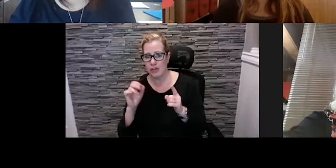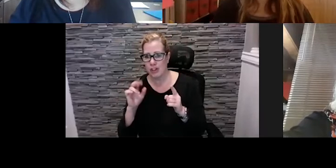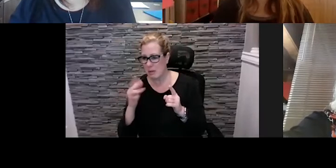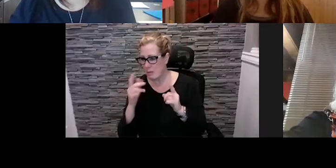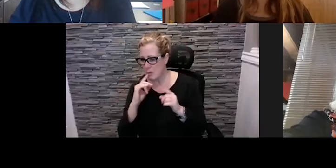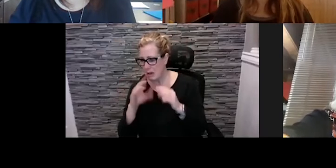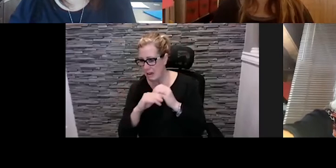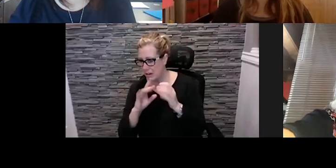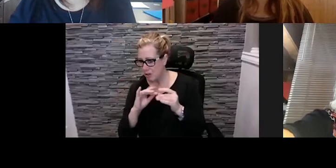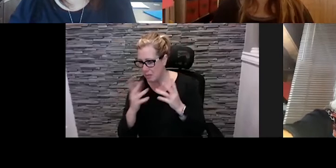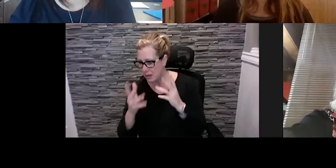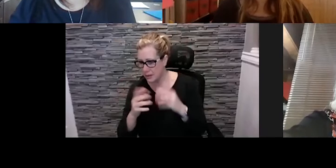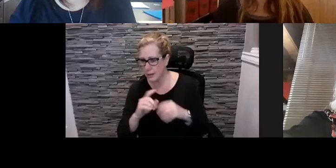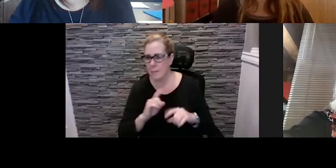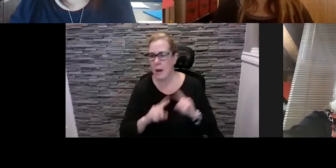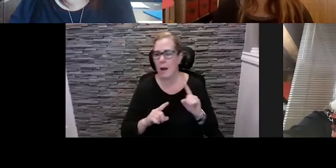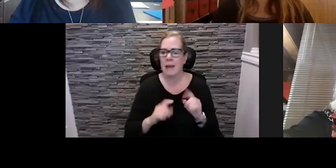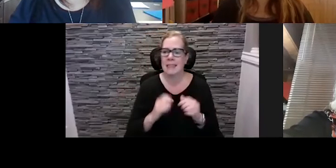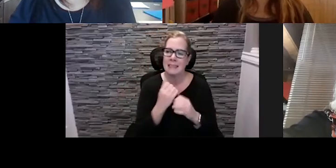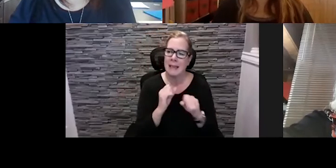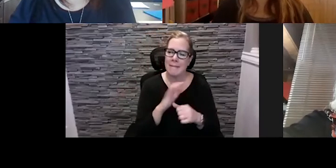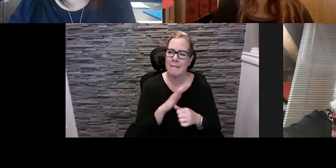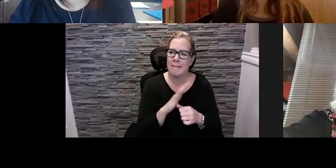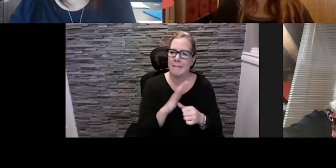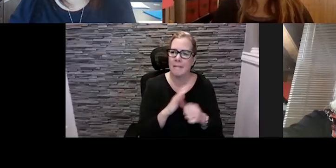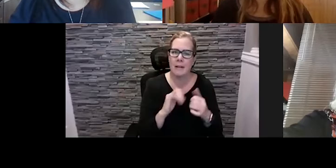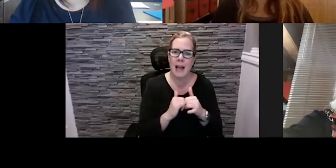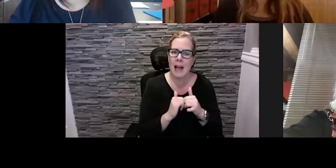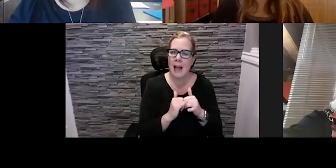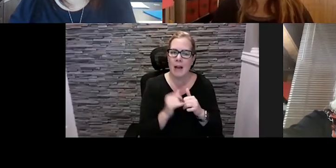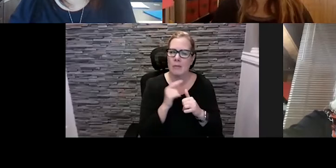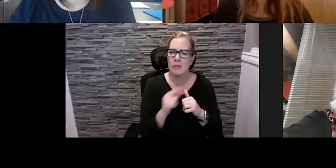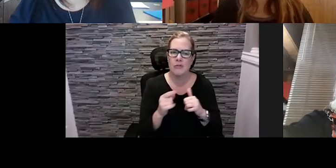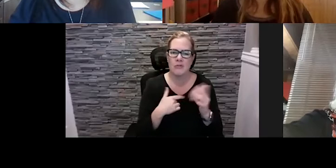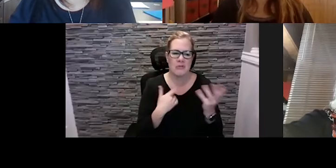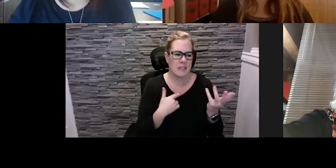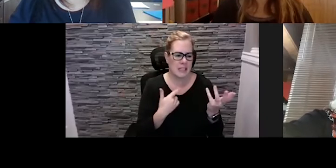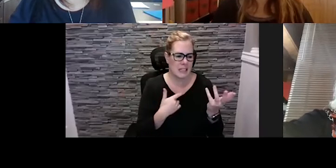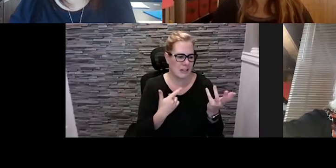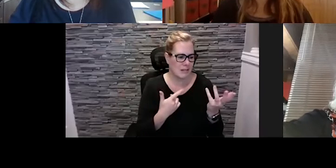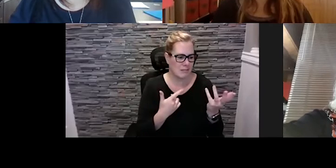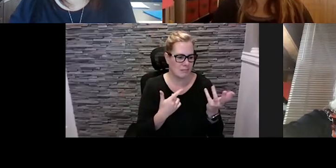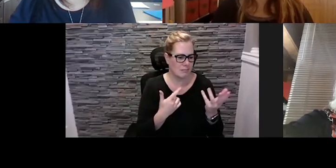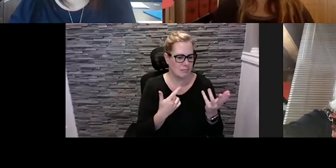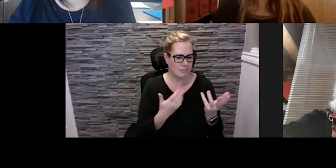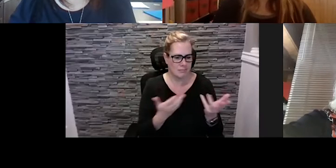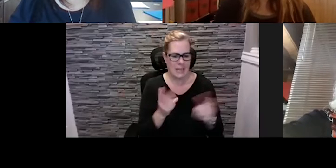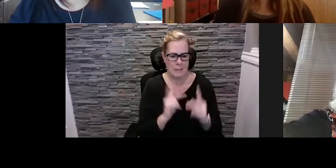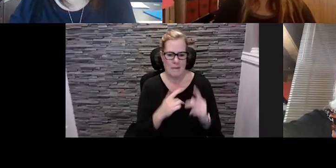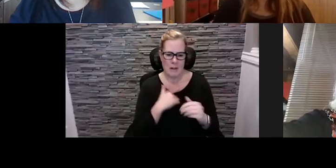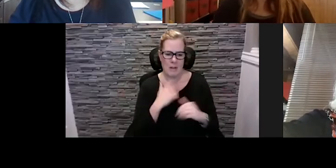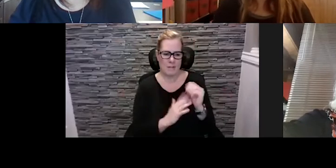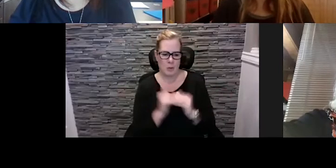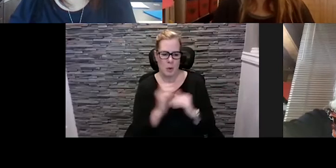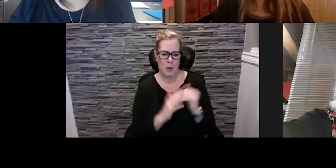was important in um considering to to you know make sure that people were feeling comfortable